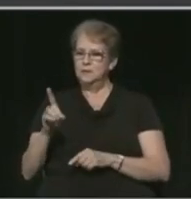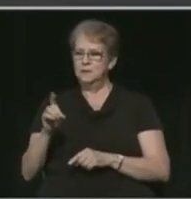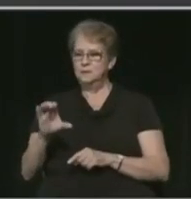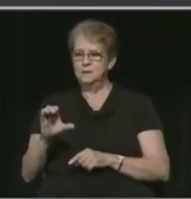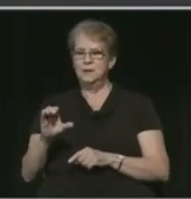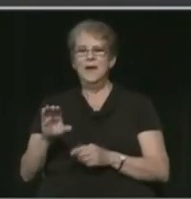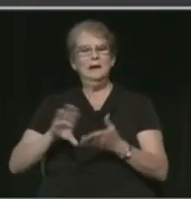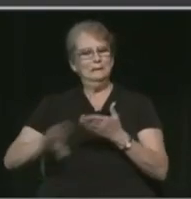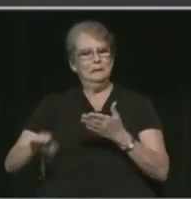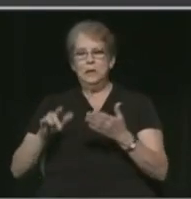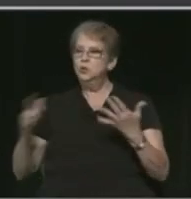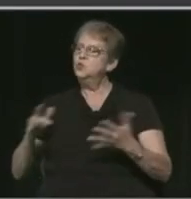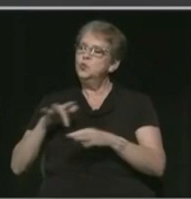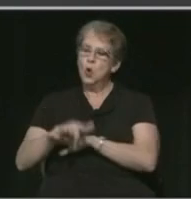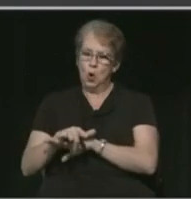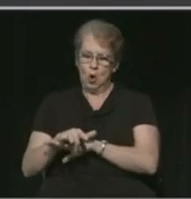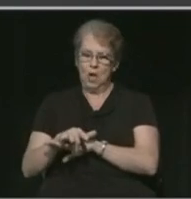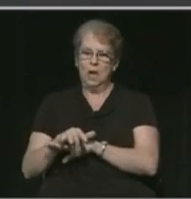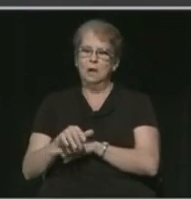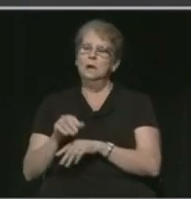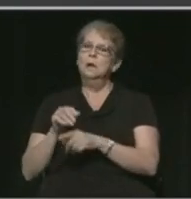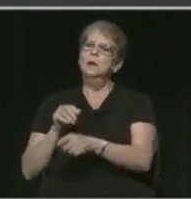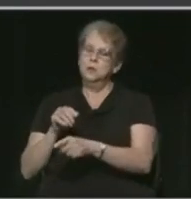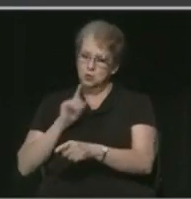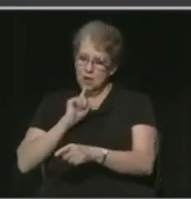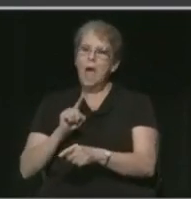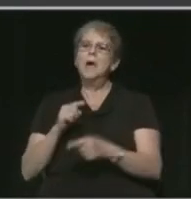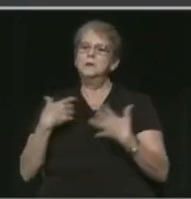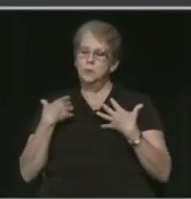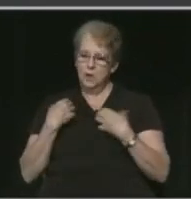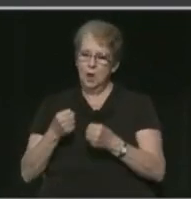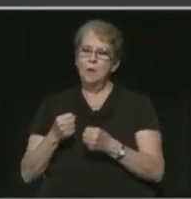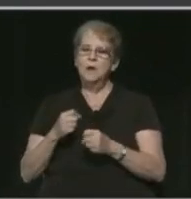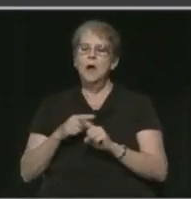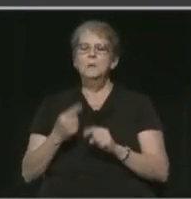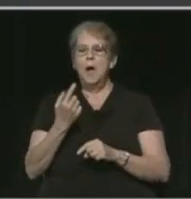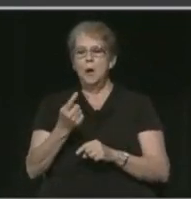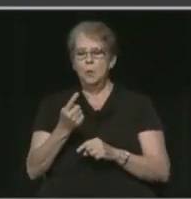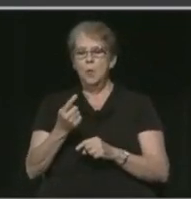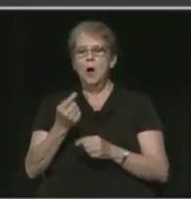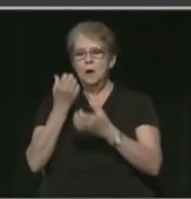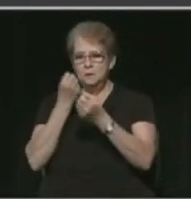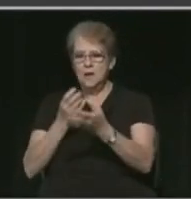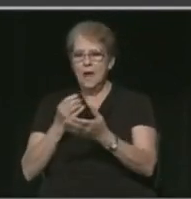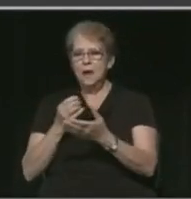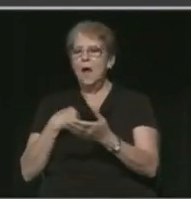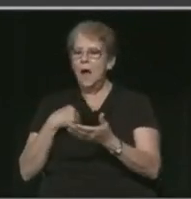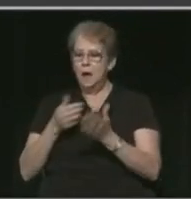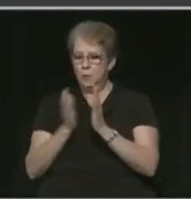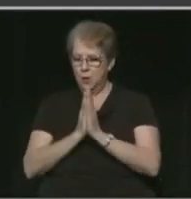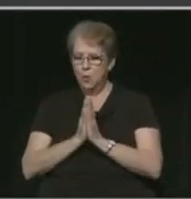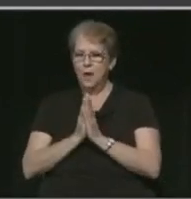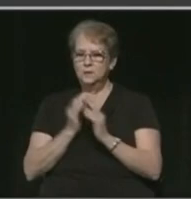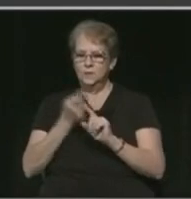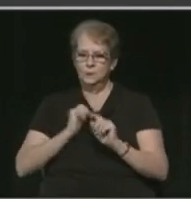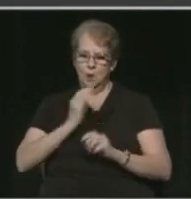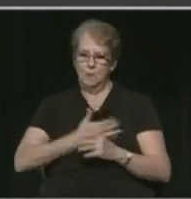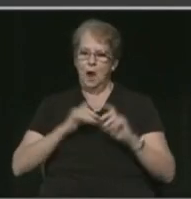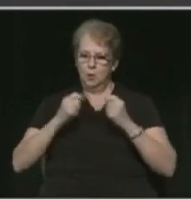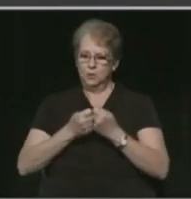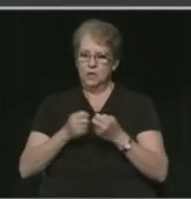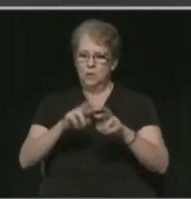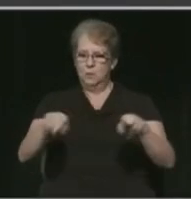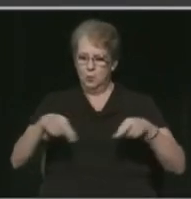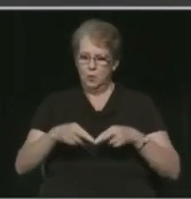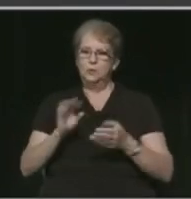prematurely. She has been recovered. But one of the data points that I've requested our team, our regional medical